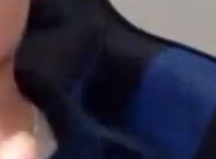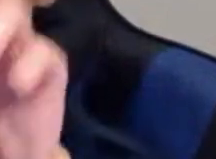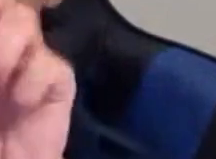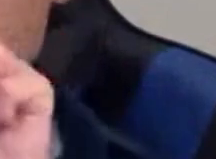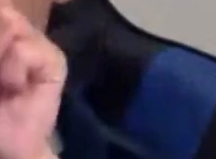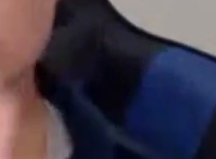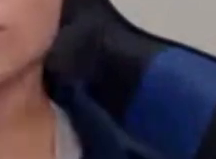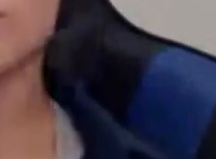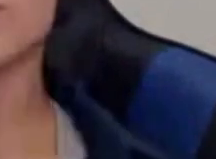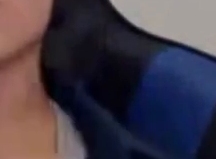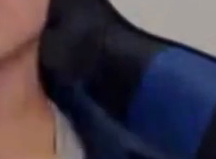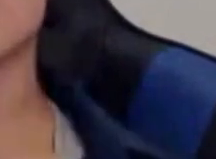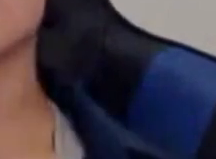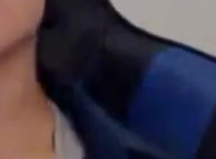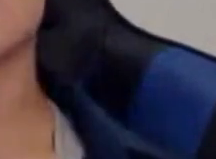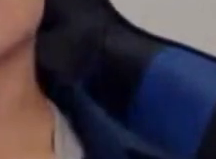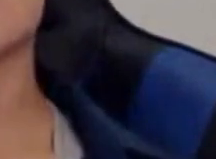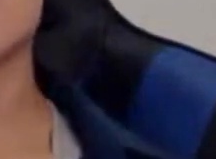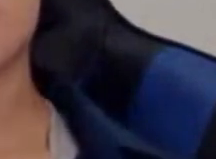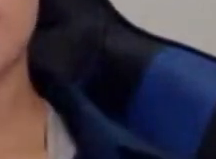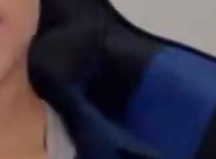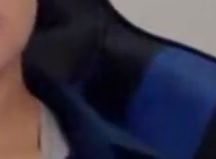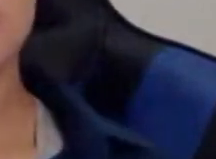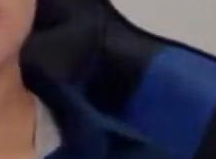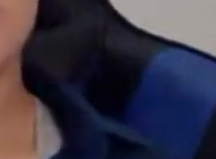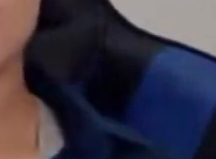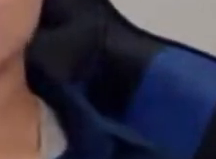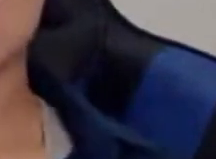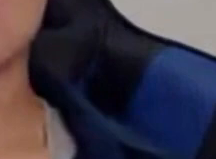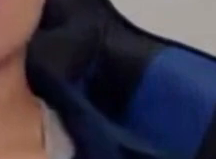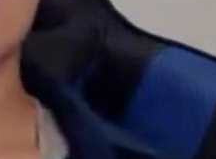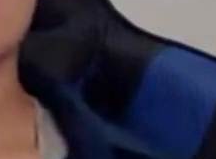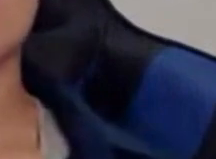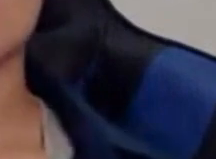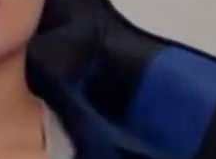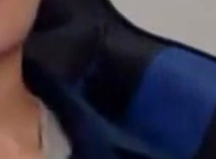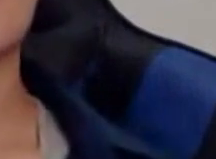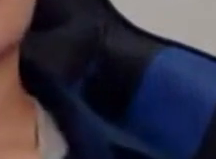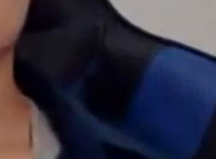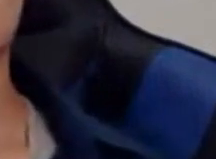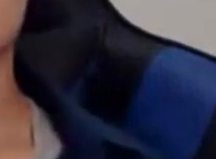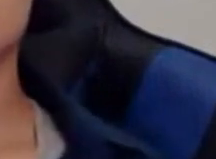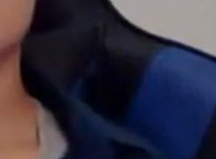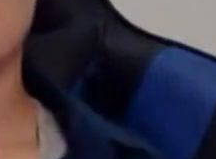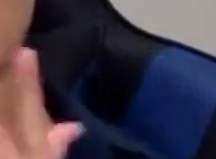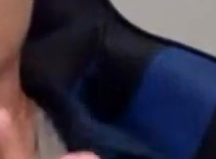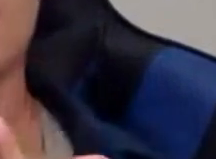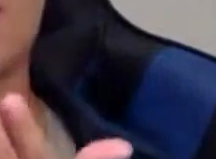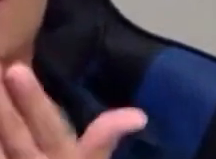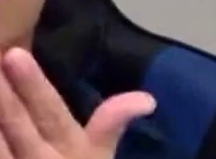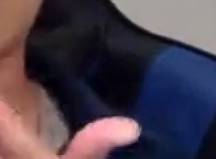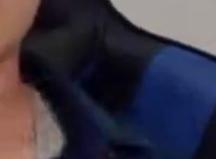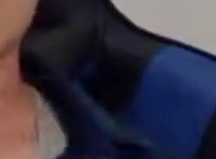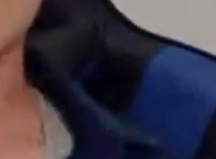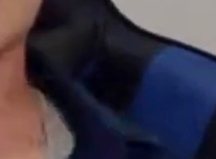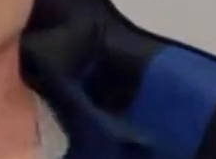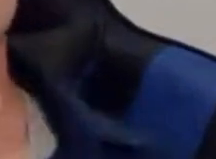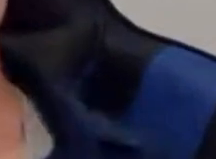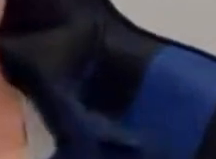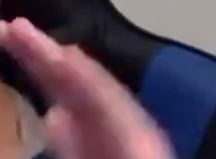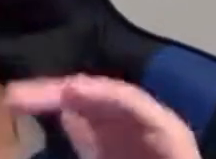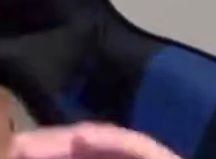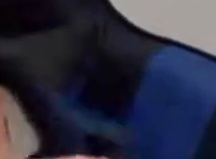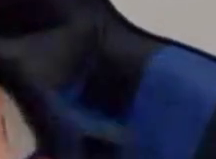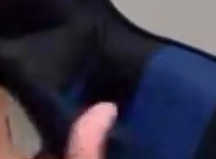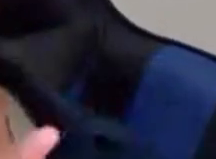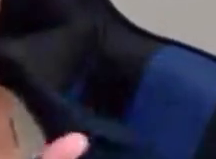behind as we give land back and decolonize our other relationships. So I will, I do really hope that you'll join us. There's a,